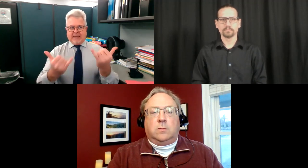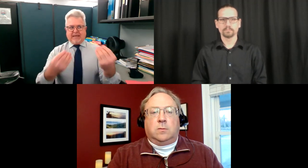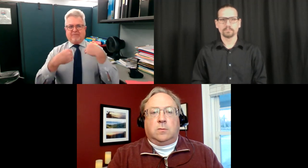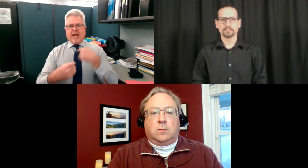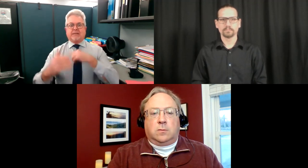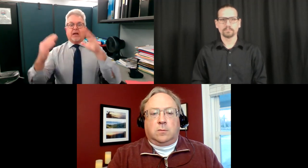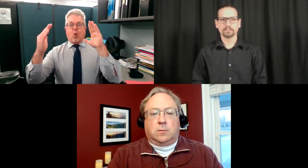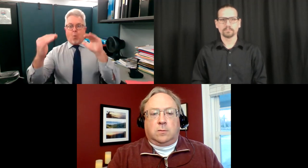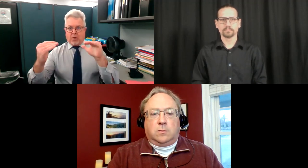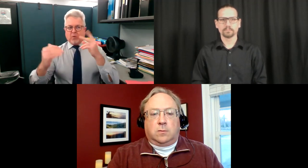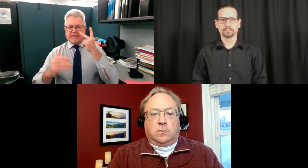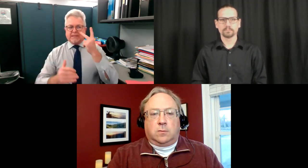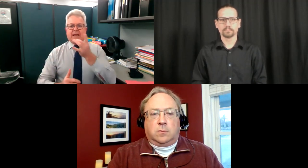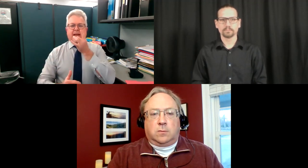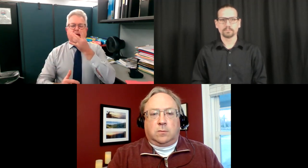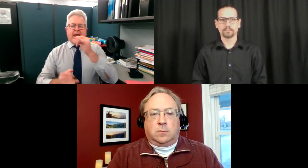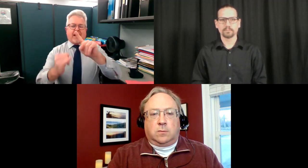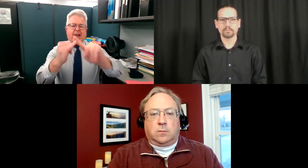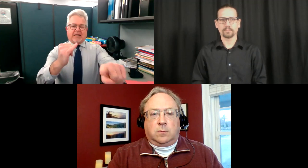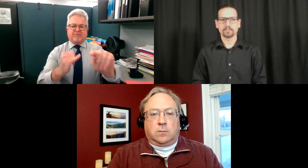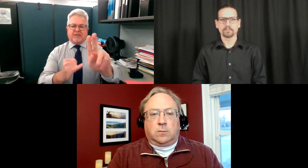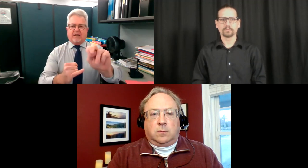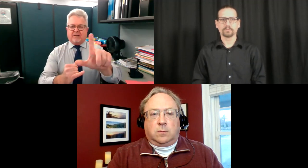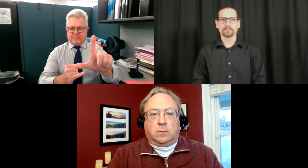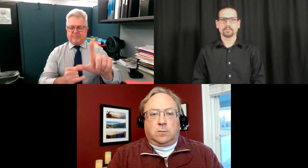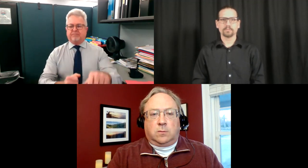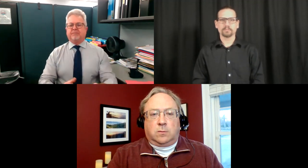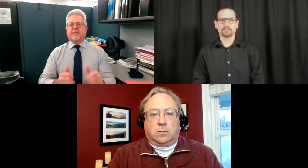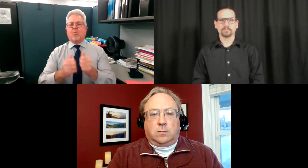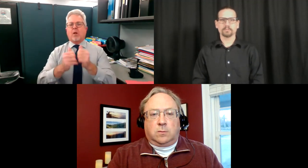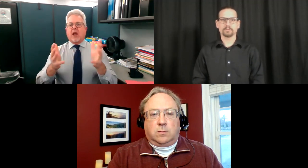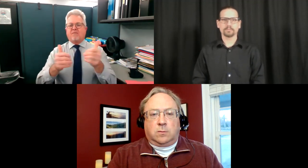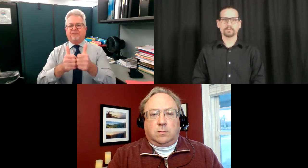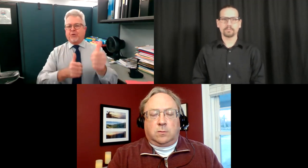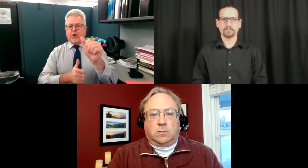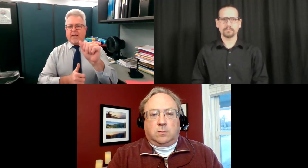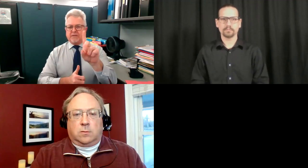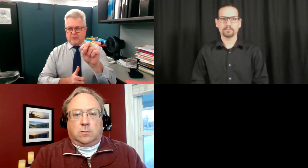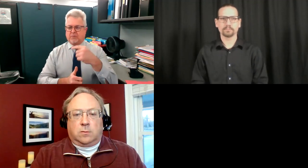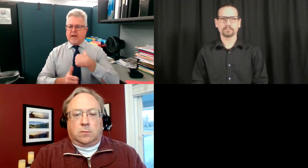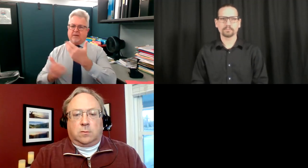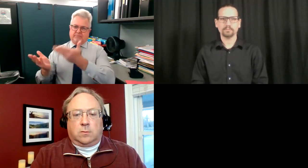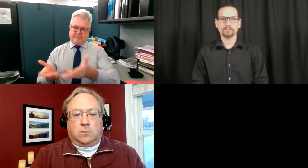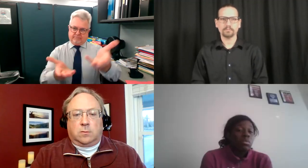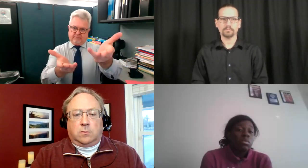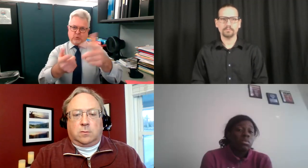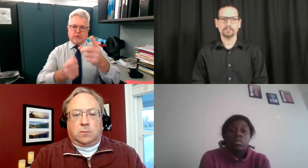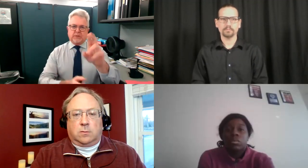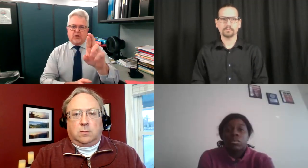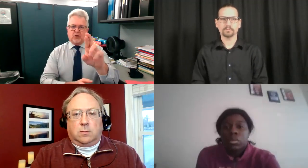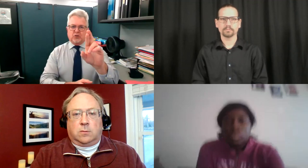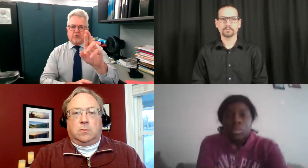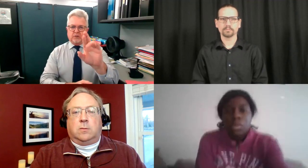in this into this pandemic. And now we have hope and we see light at the end of the tunnel. Without further ado,